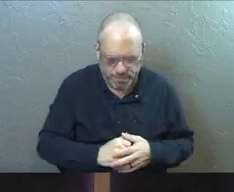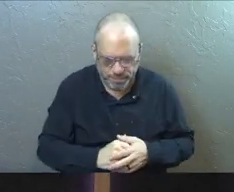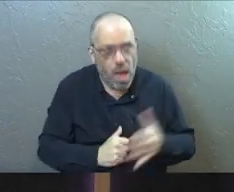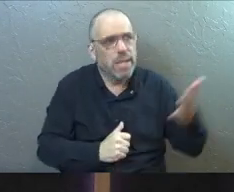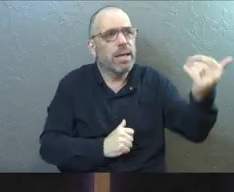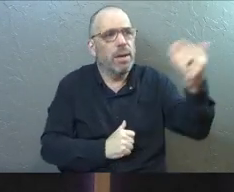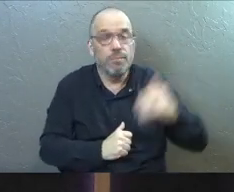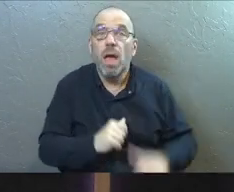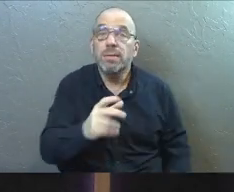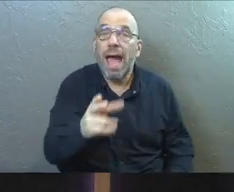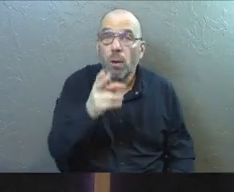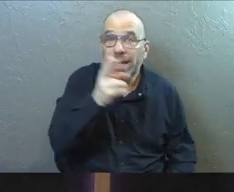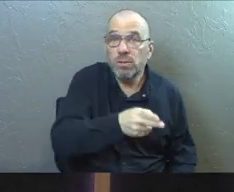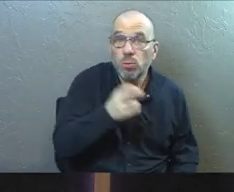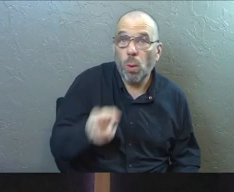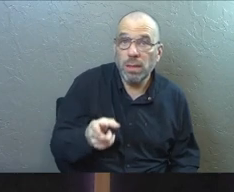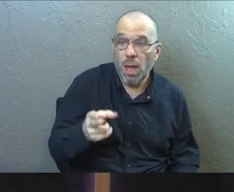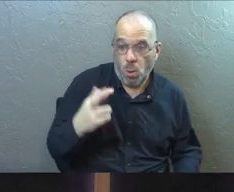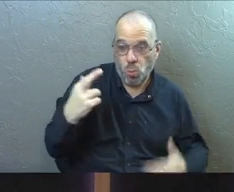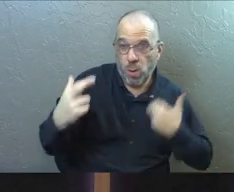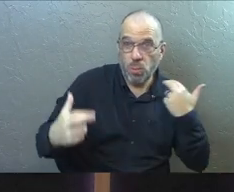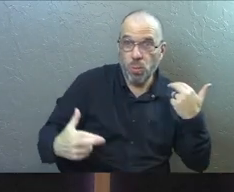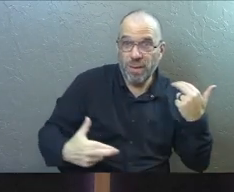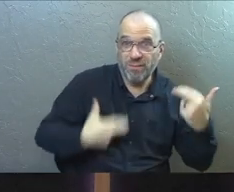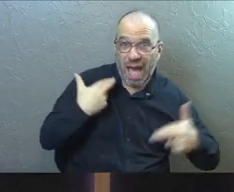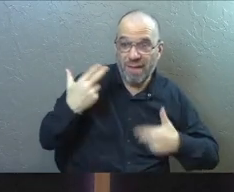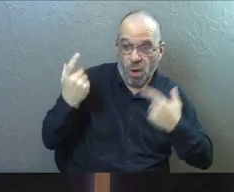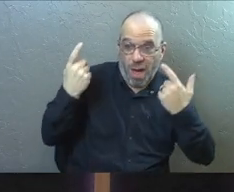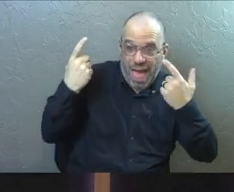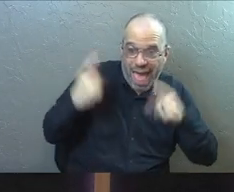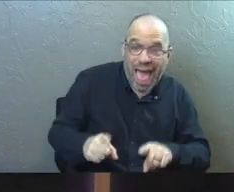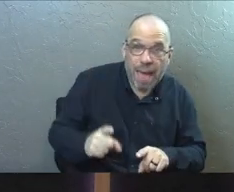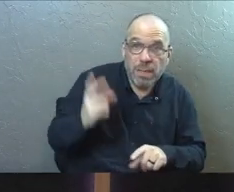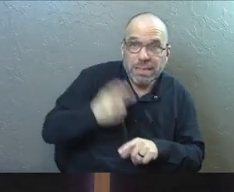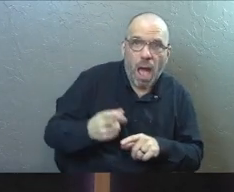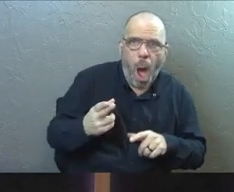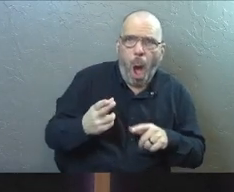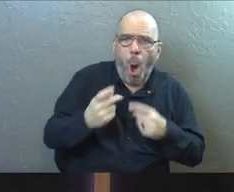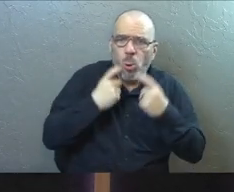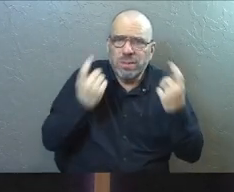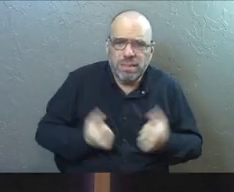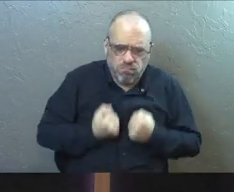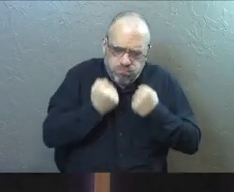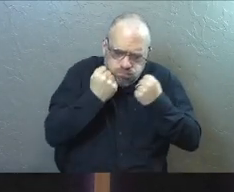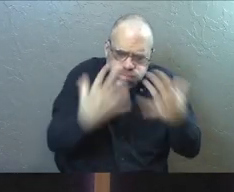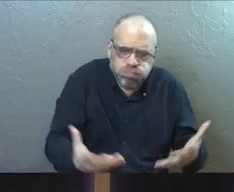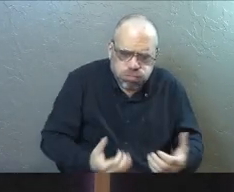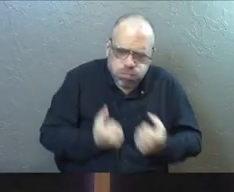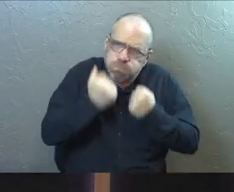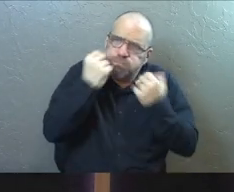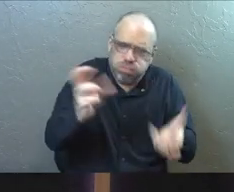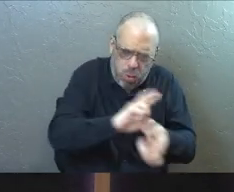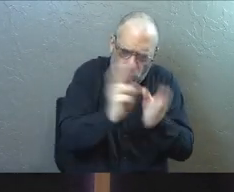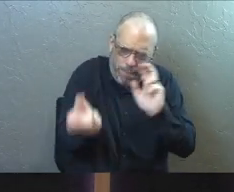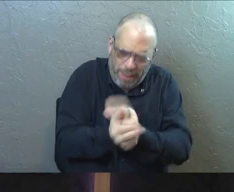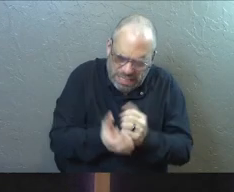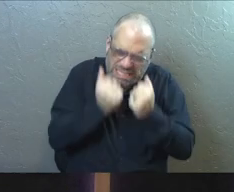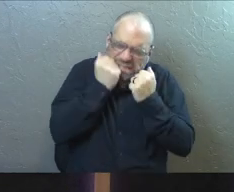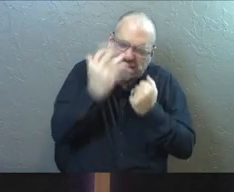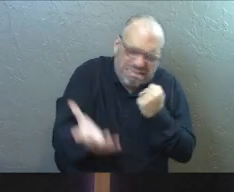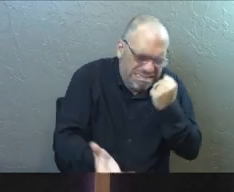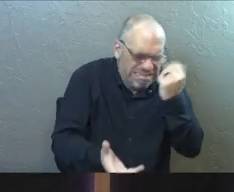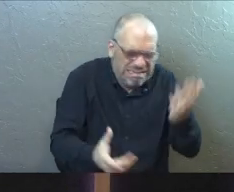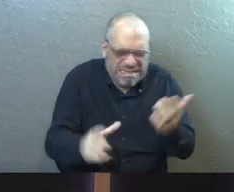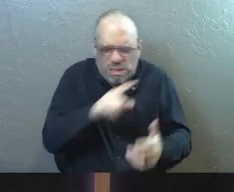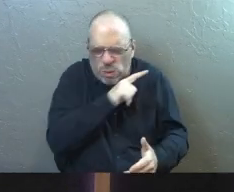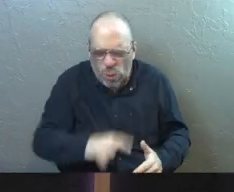And if you look at it historically, when revival actually happened, confession of sin went through the roof. And repentance from sin went through